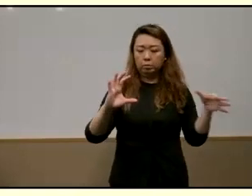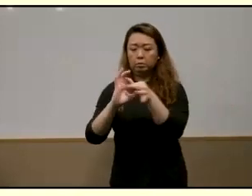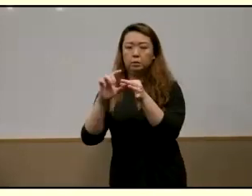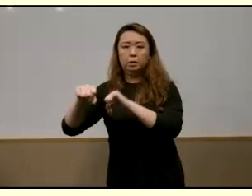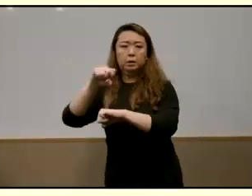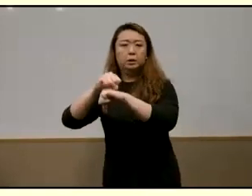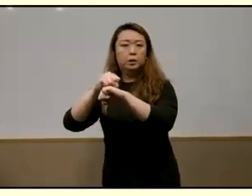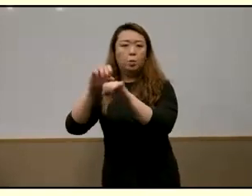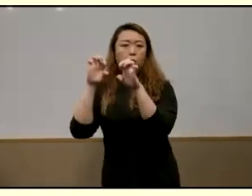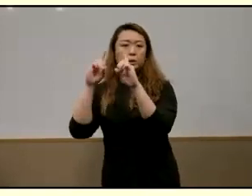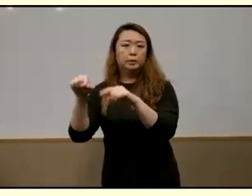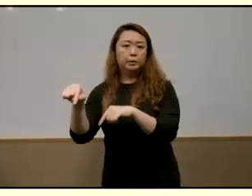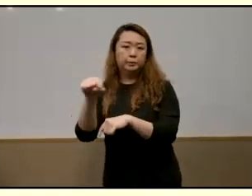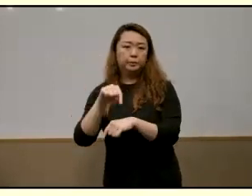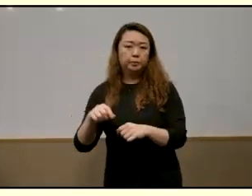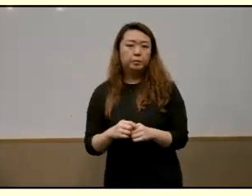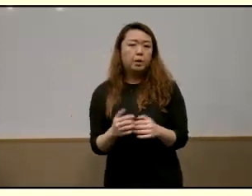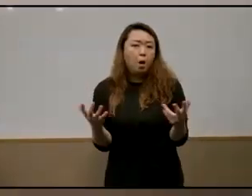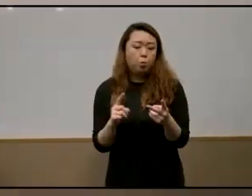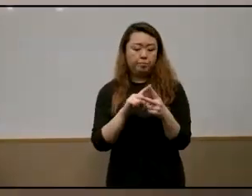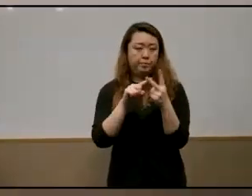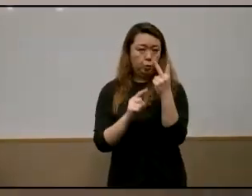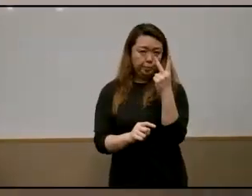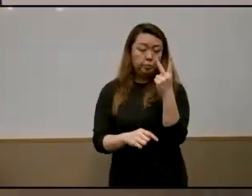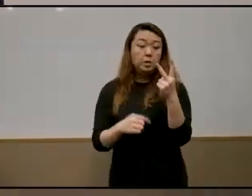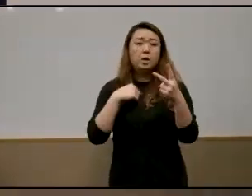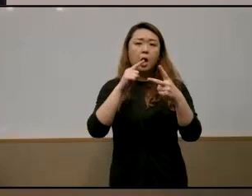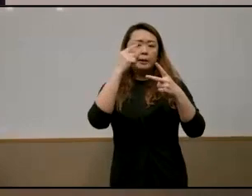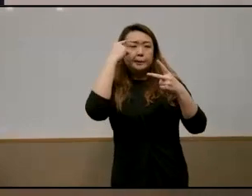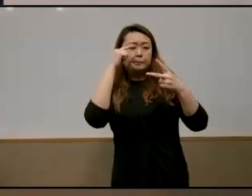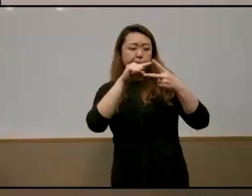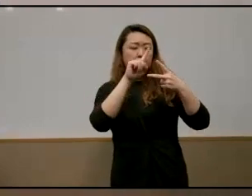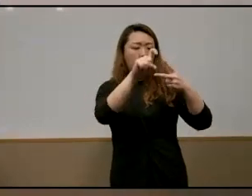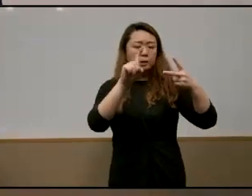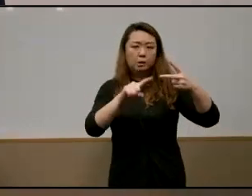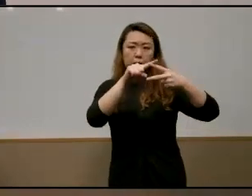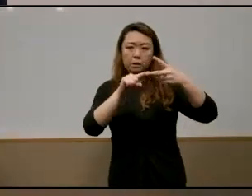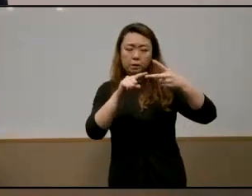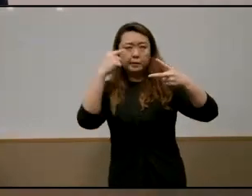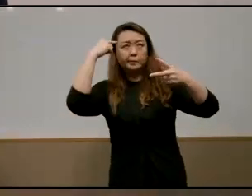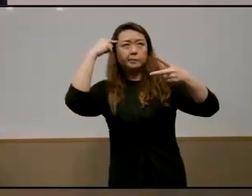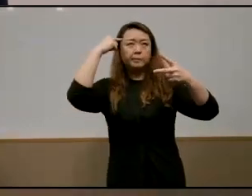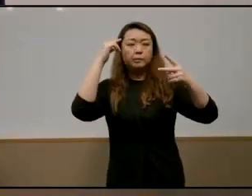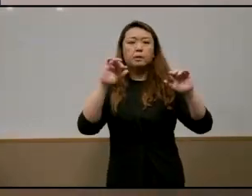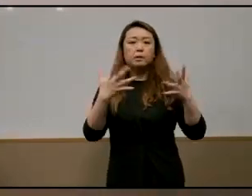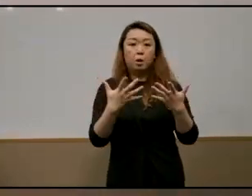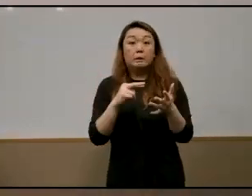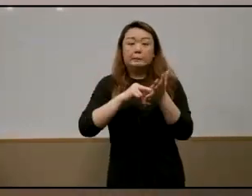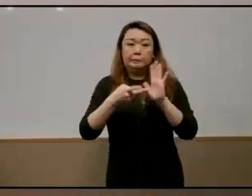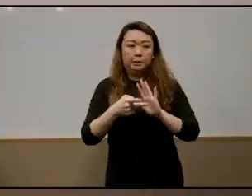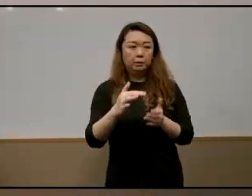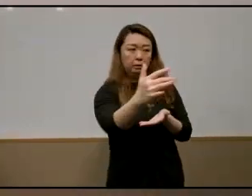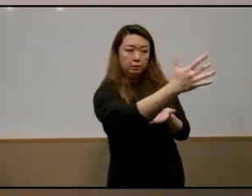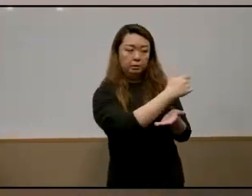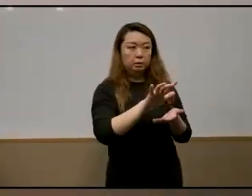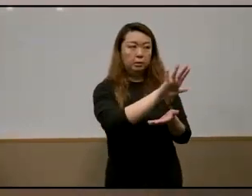as they do so so i wanted to explore these questions given there's a little research that engages the perspectives of groups on the